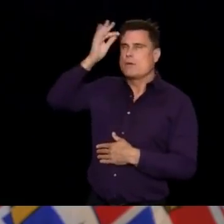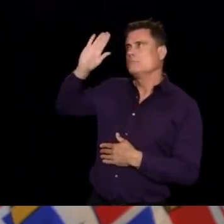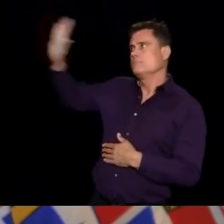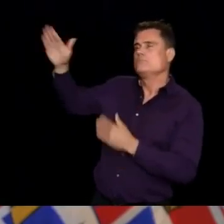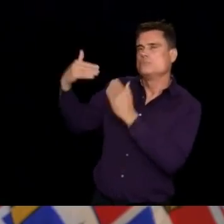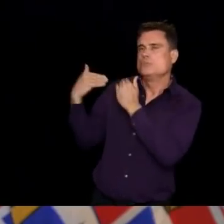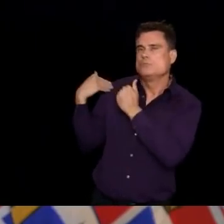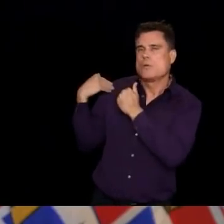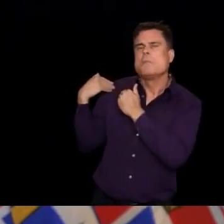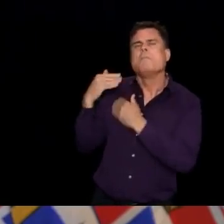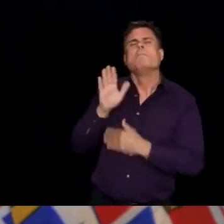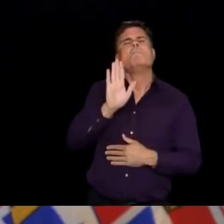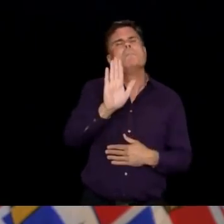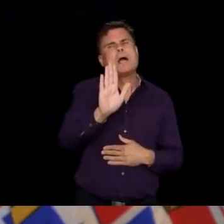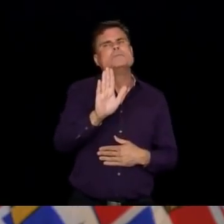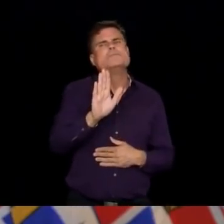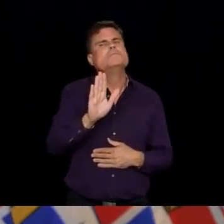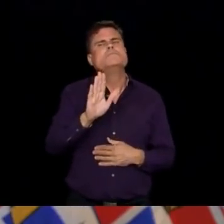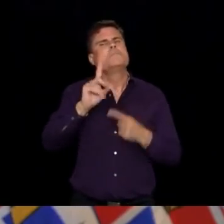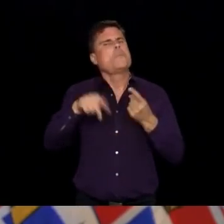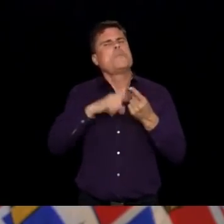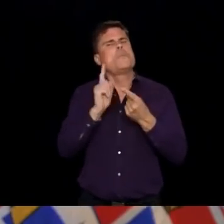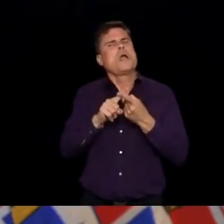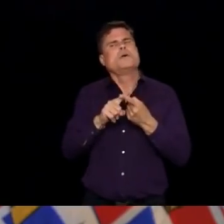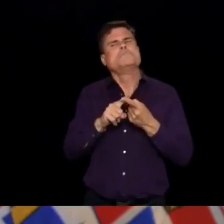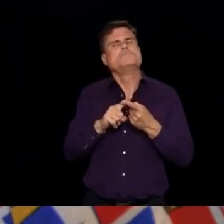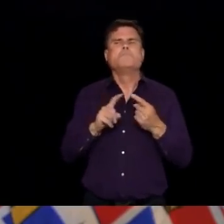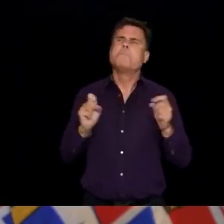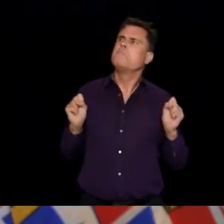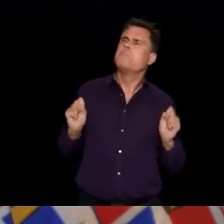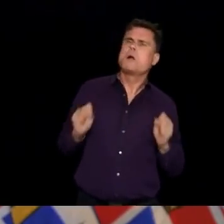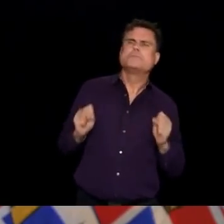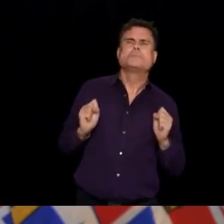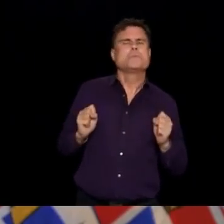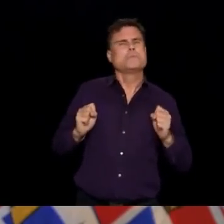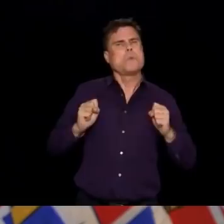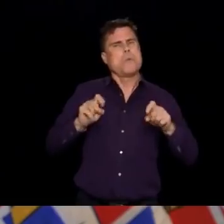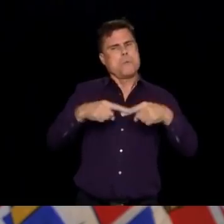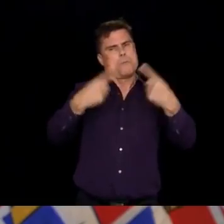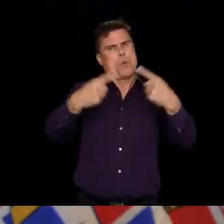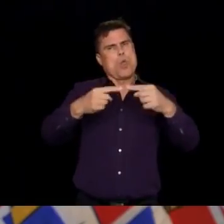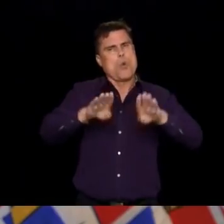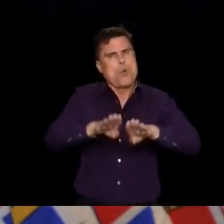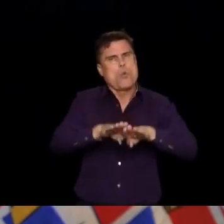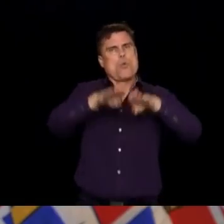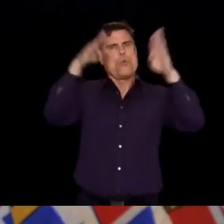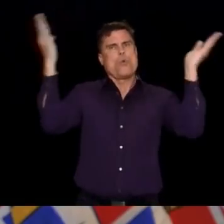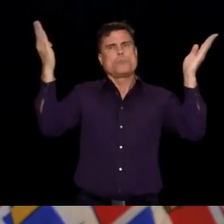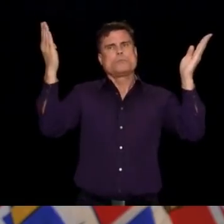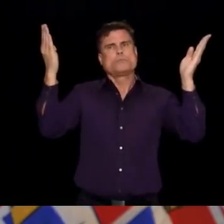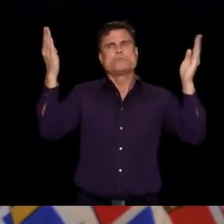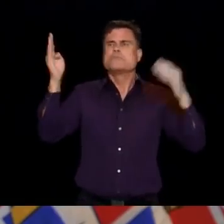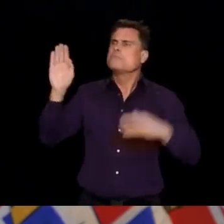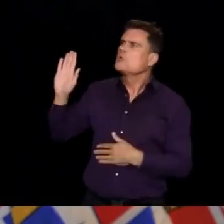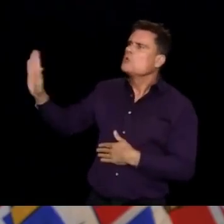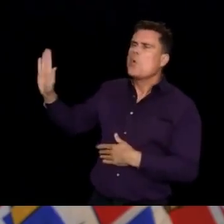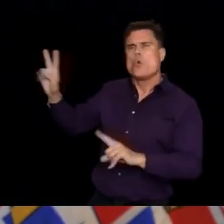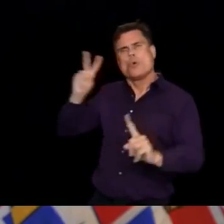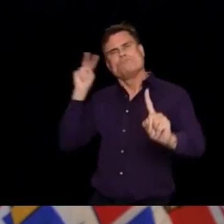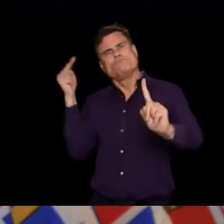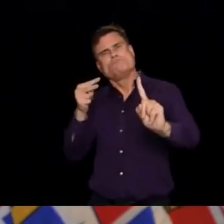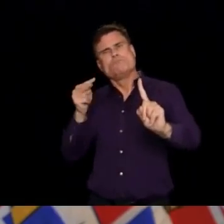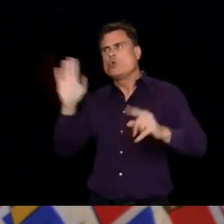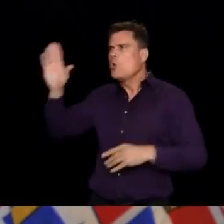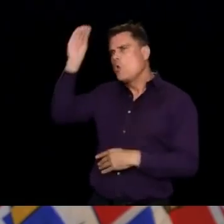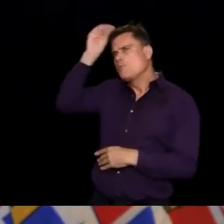federal government decision, but in your mind, what would you like to see, you know, ideally or practically in